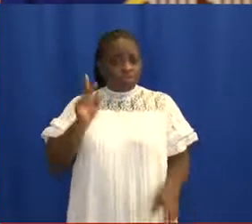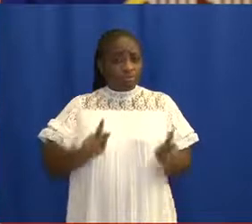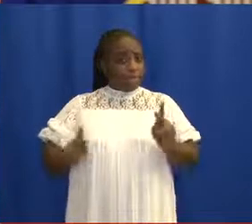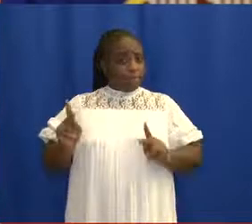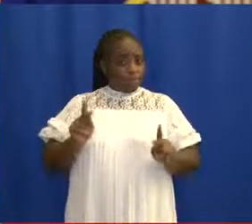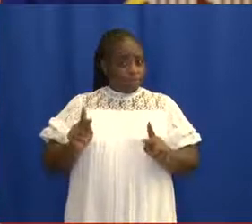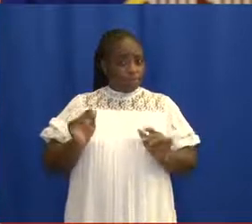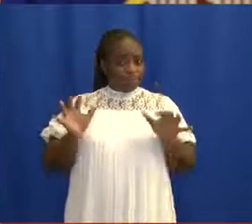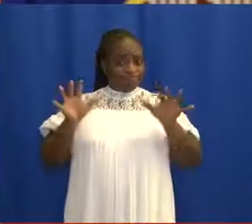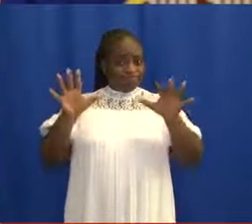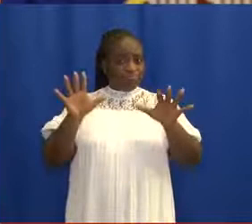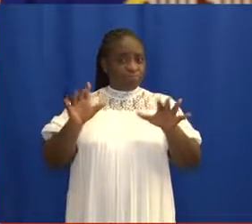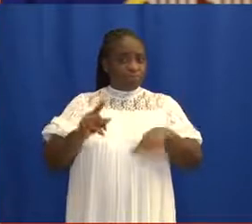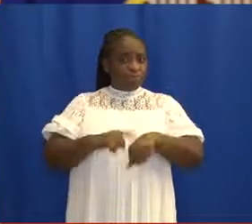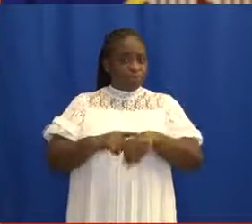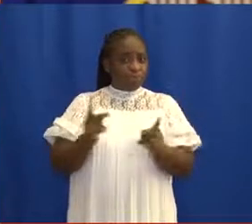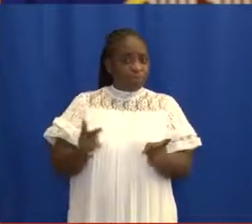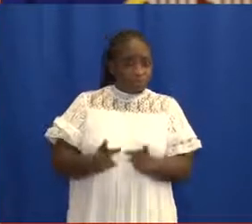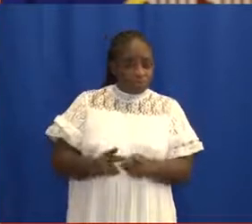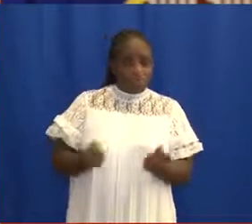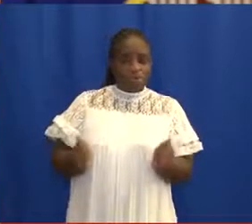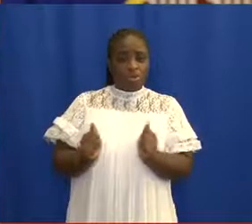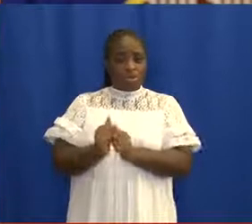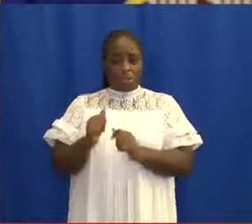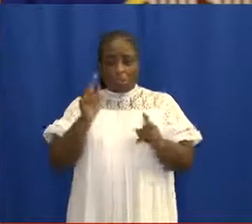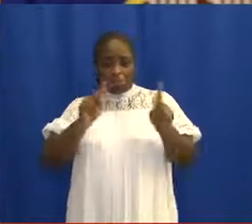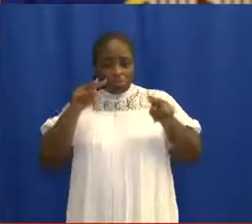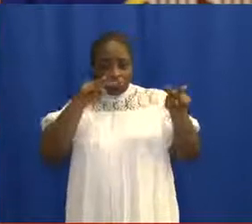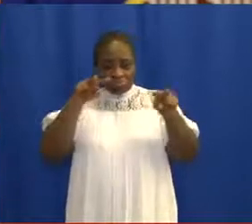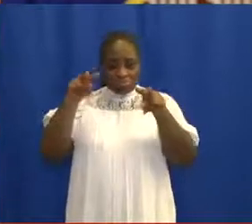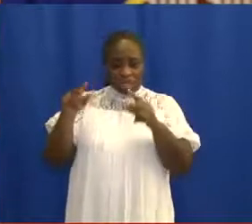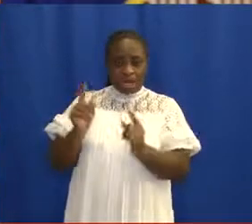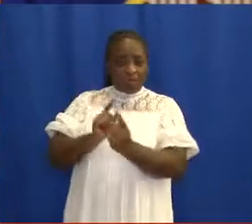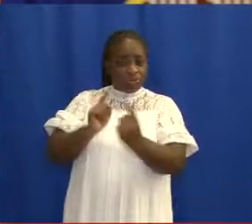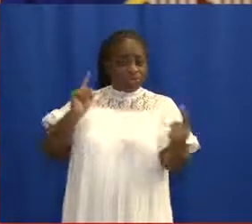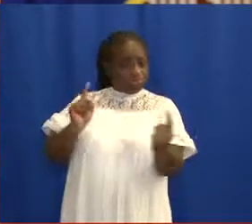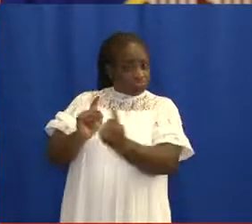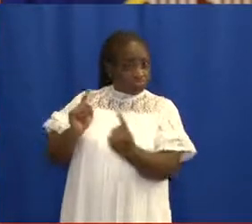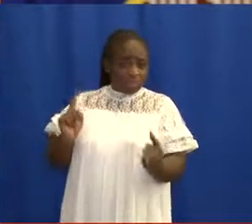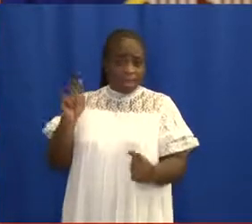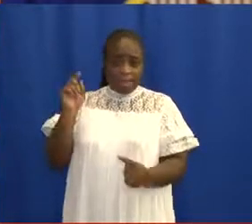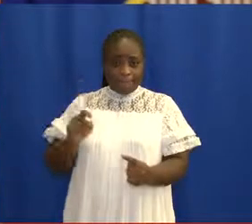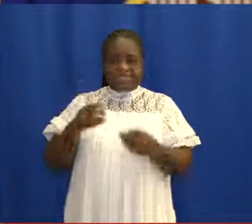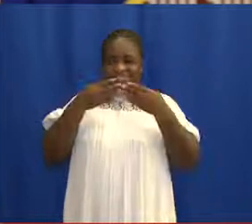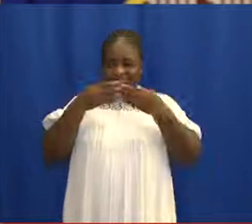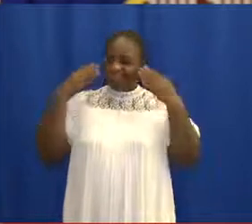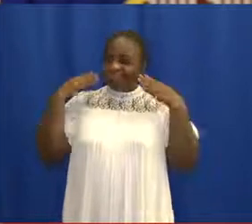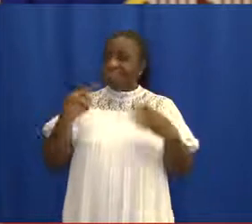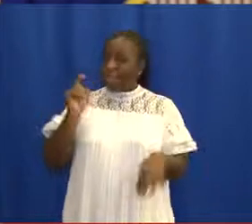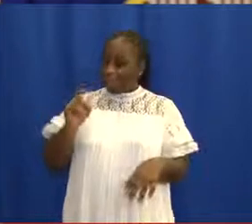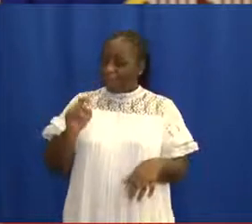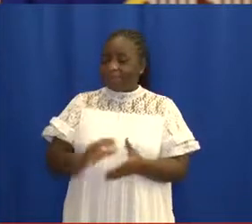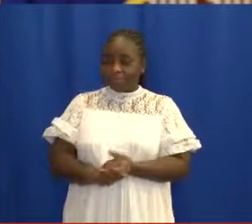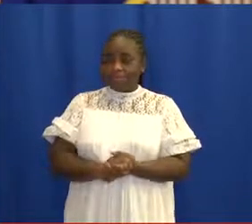rule in our stadia, with spectators respecting the social distancing rule and wearing of masks.